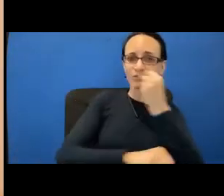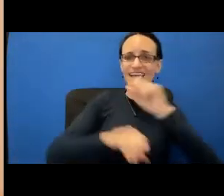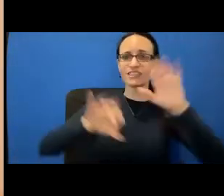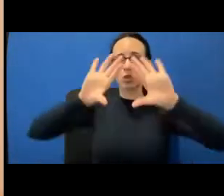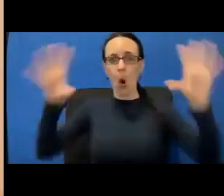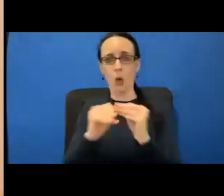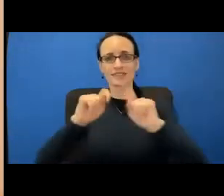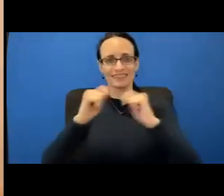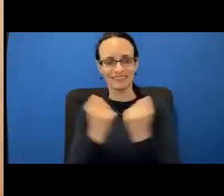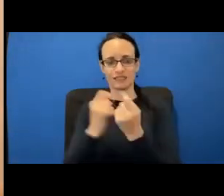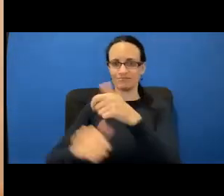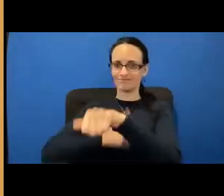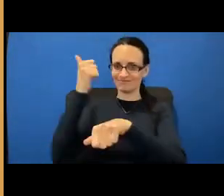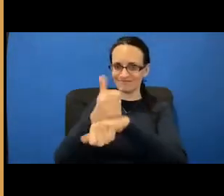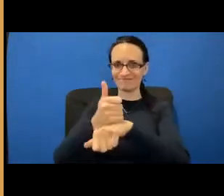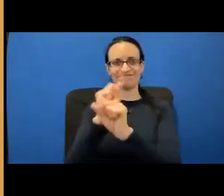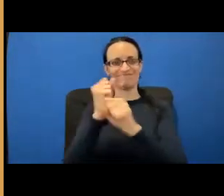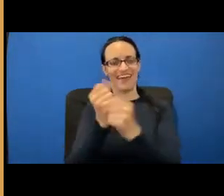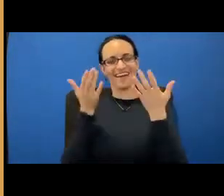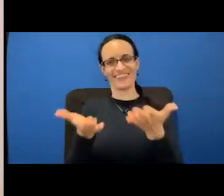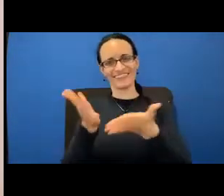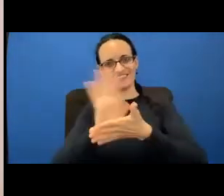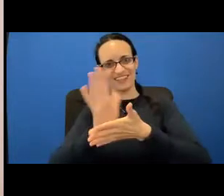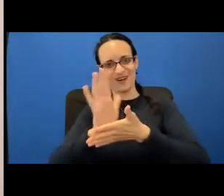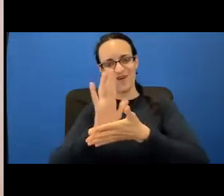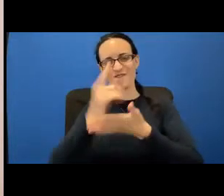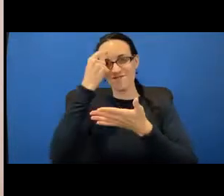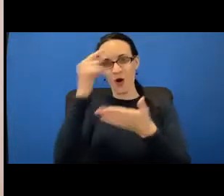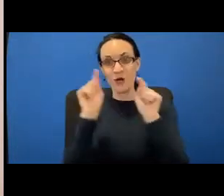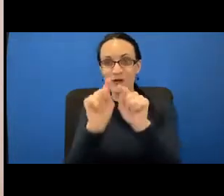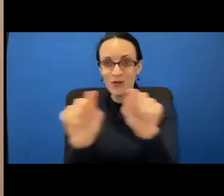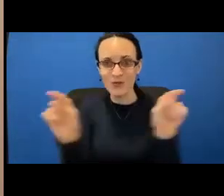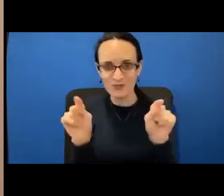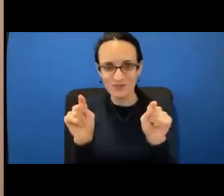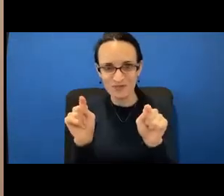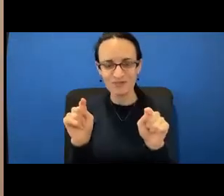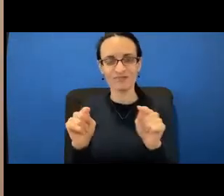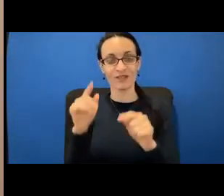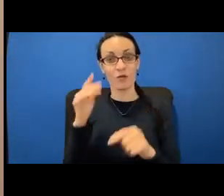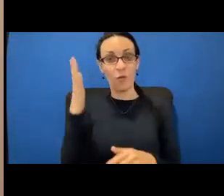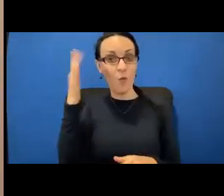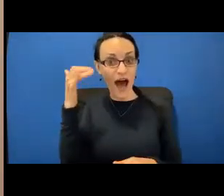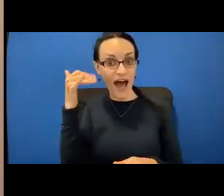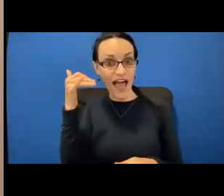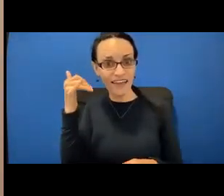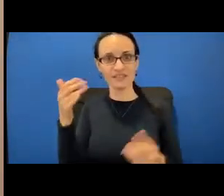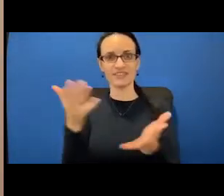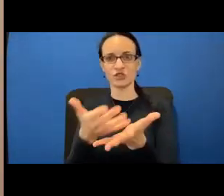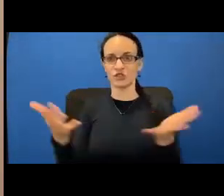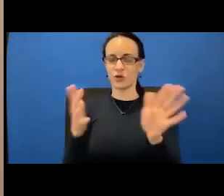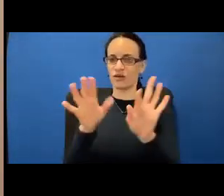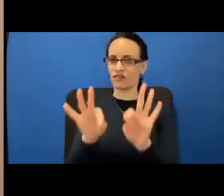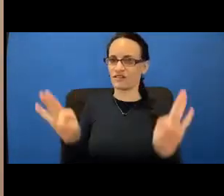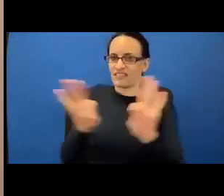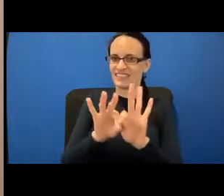come together to make this video. And we did this for you. And that's because you are the key to pushing